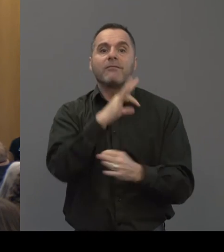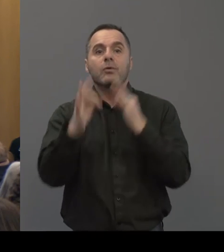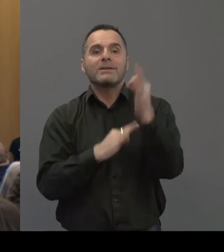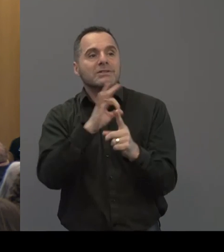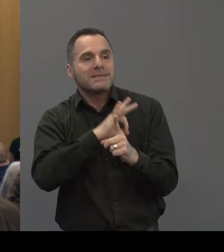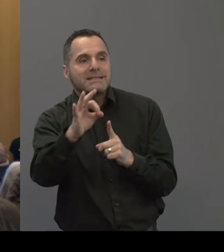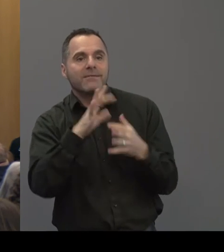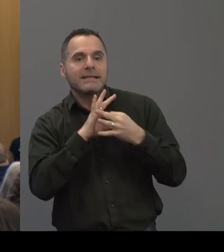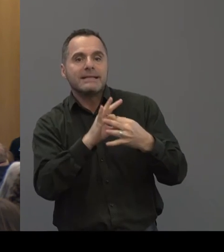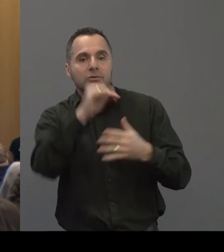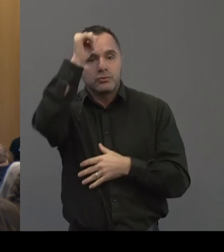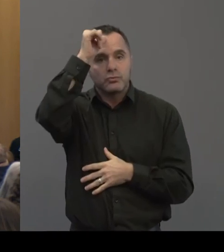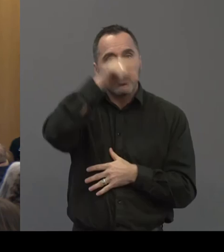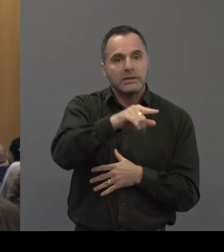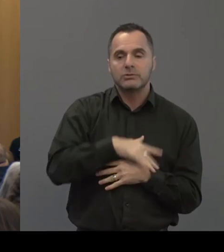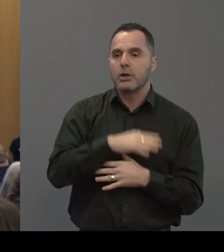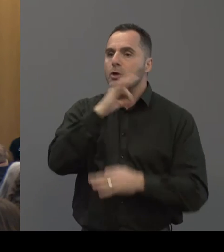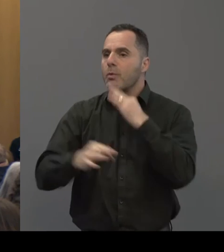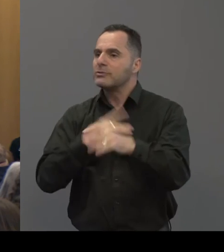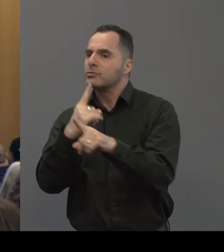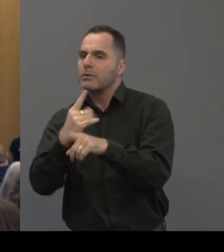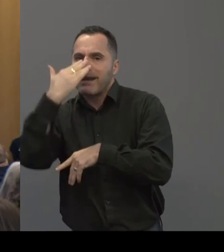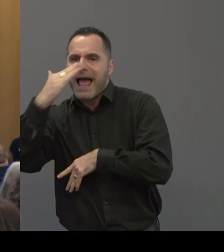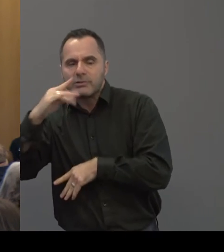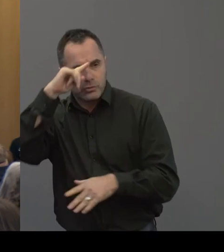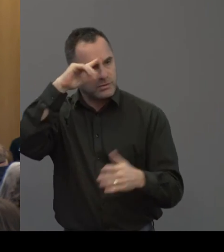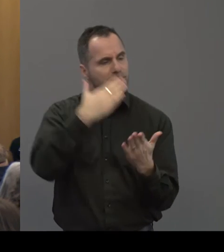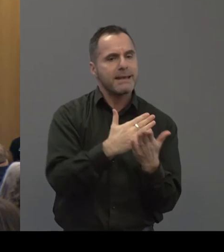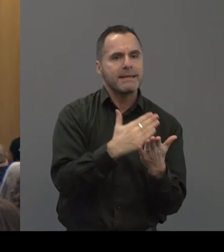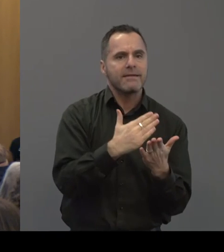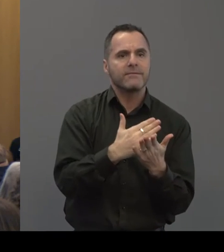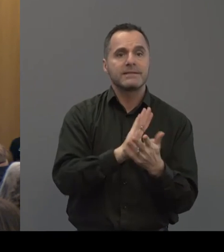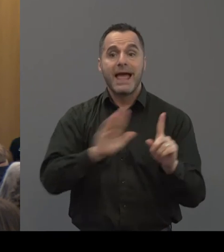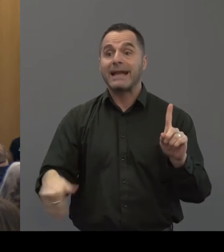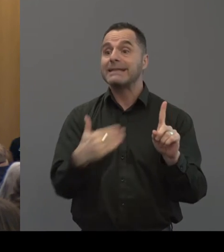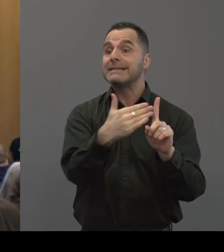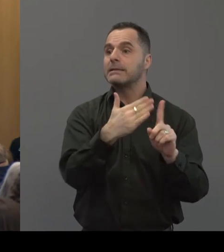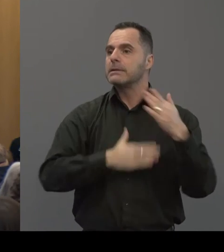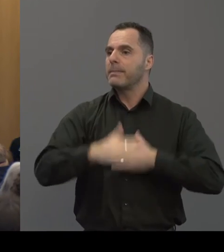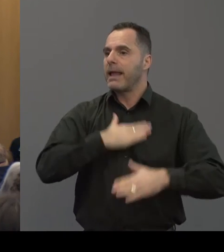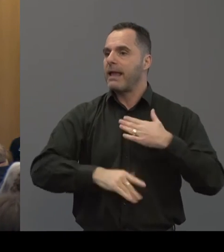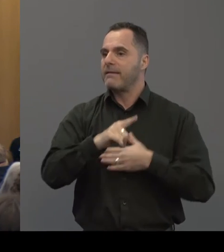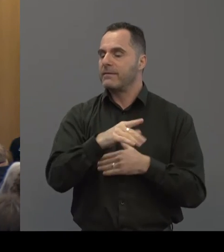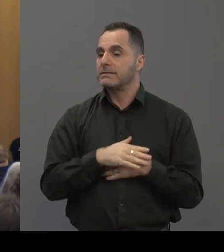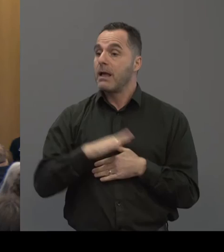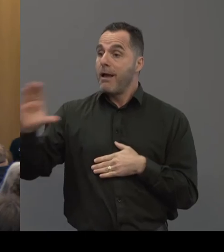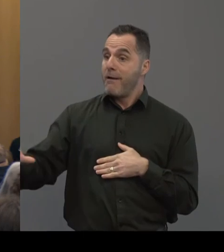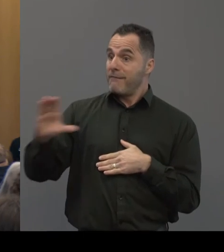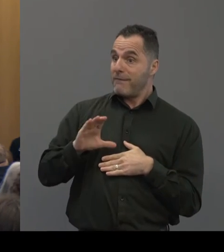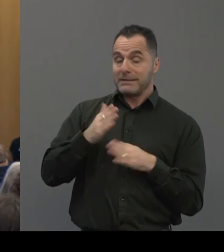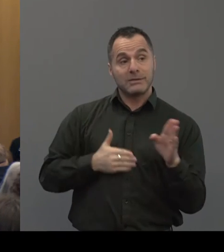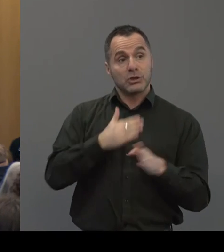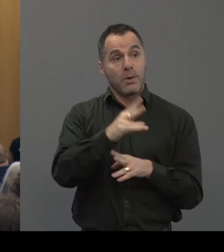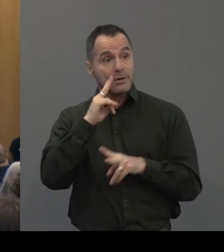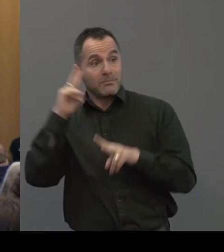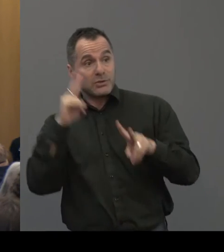knowledge, to questions about attitudes, beliefs, and then intended behaviours. We have not had funding to actually go out and